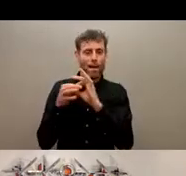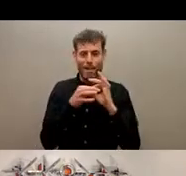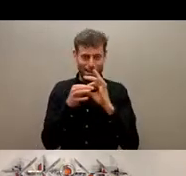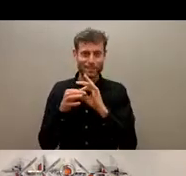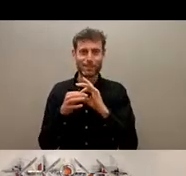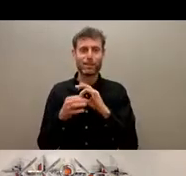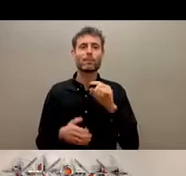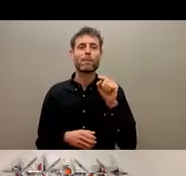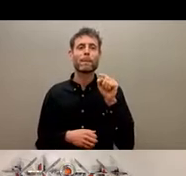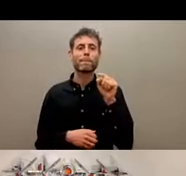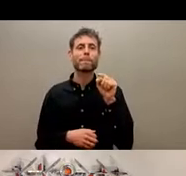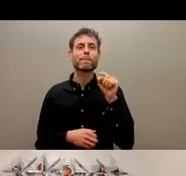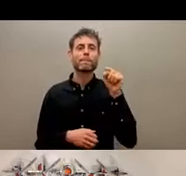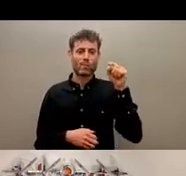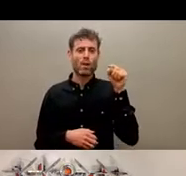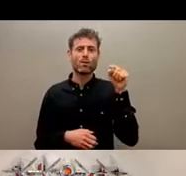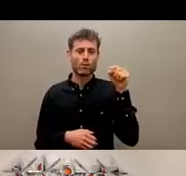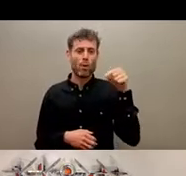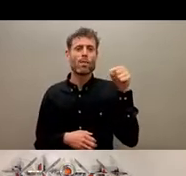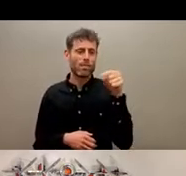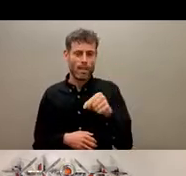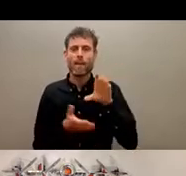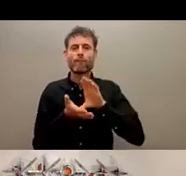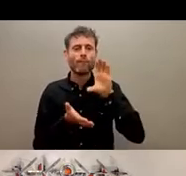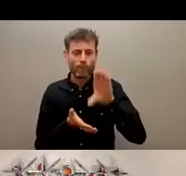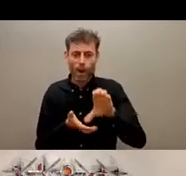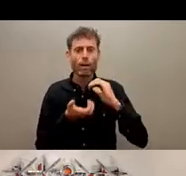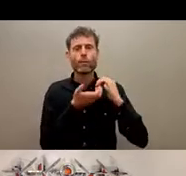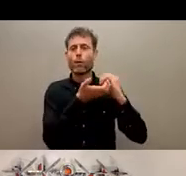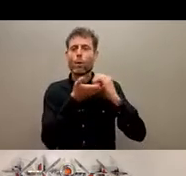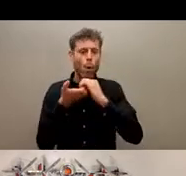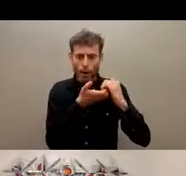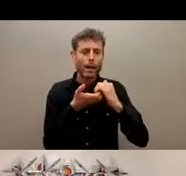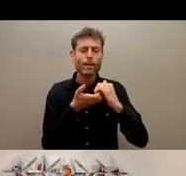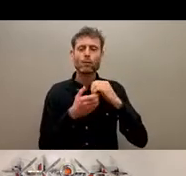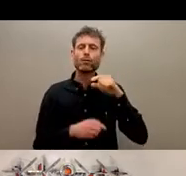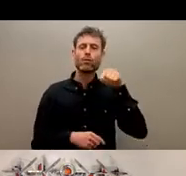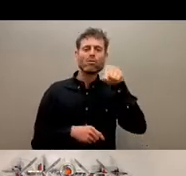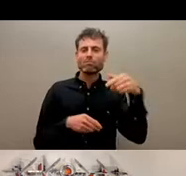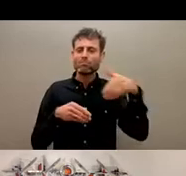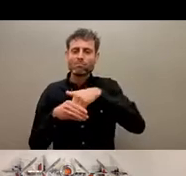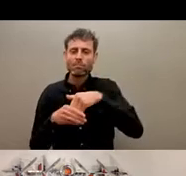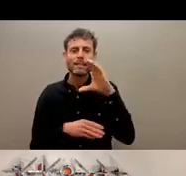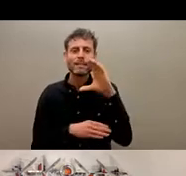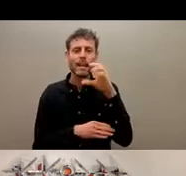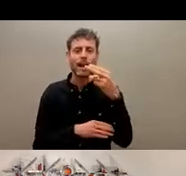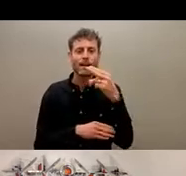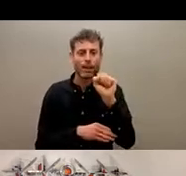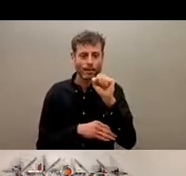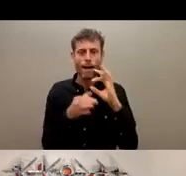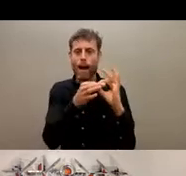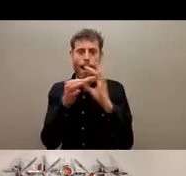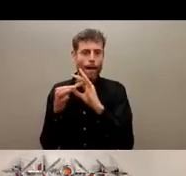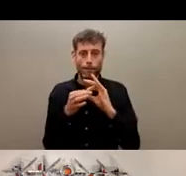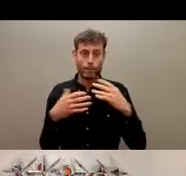encourage organizations. So they fund organizations who are involved with CHS Alliance. So surprisingly, 100%